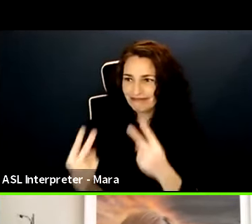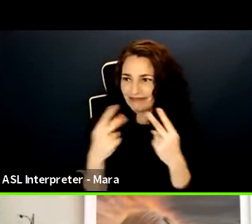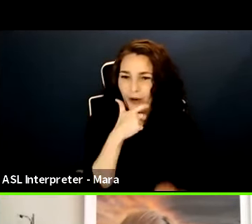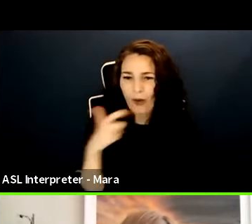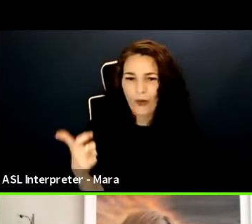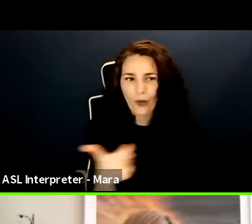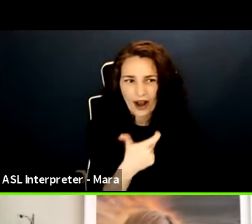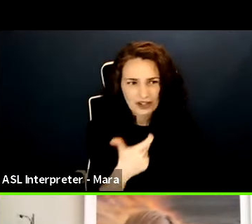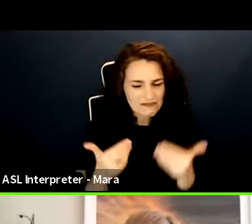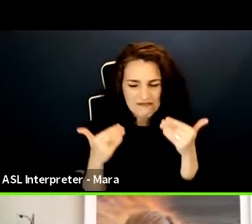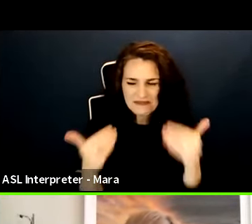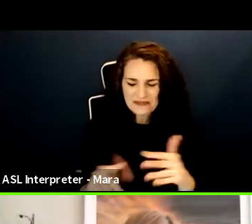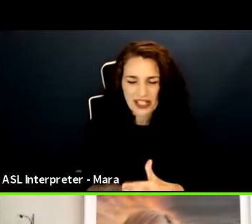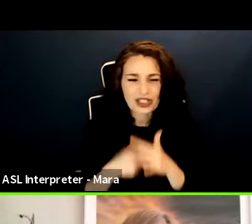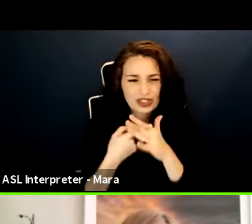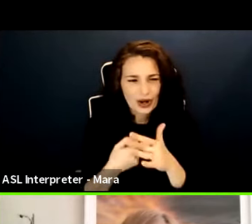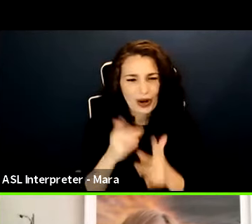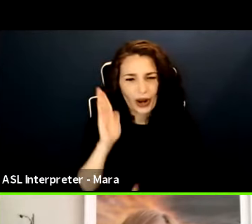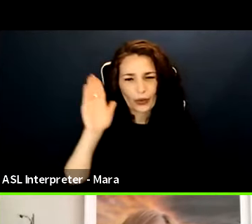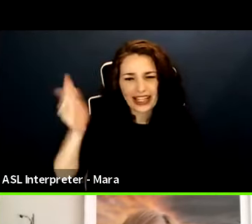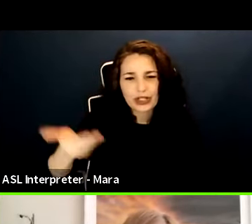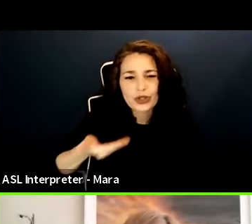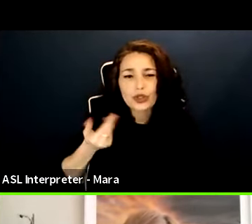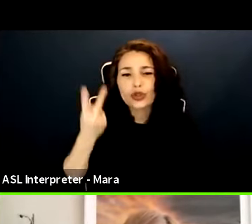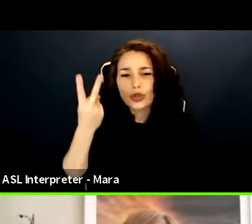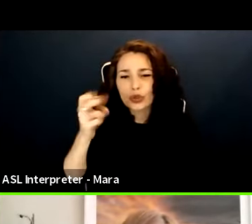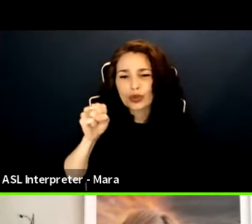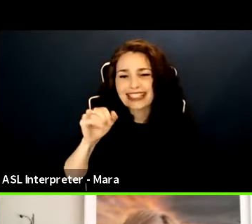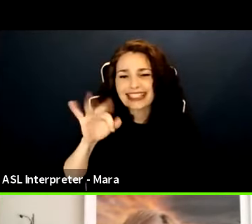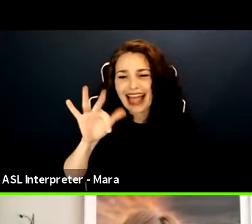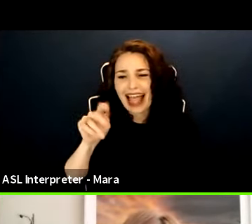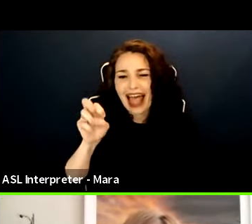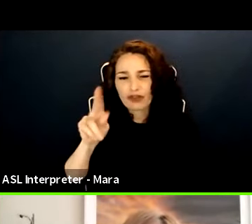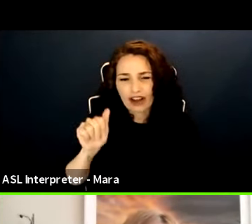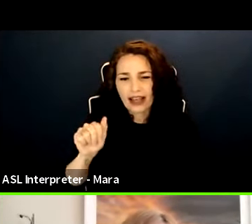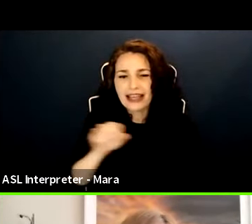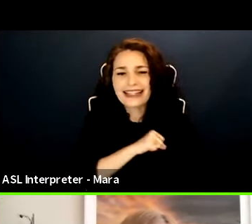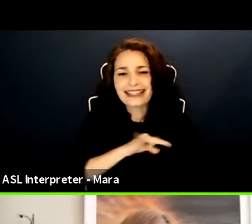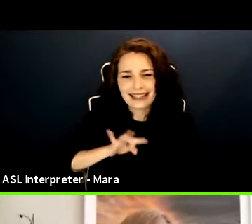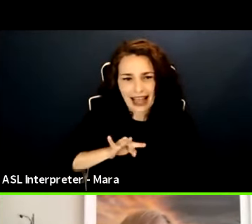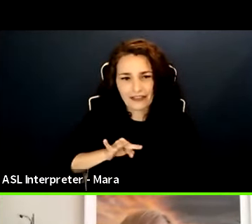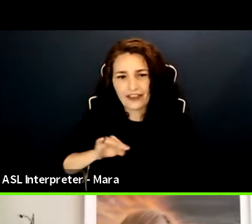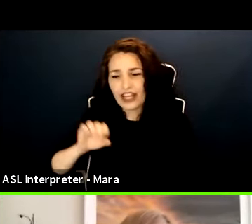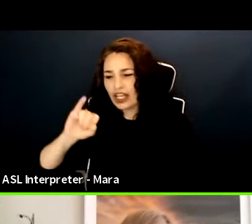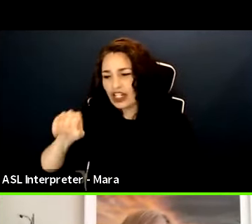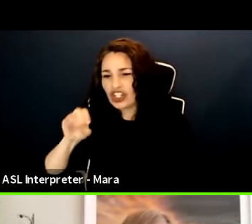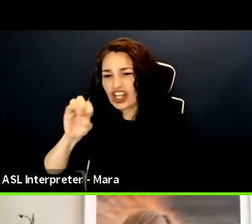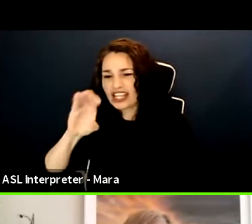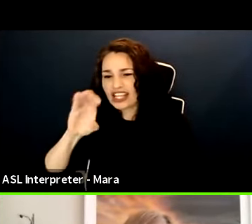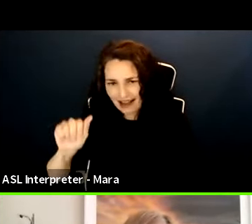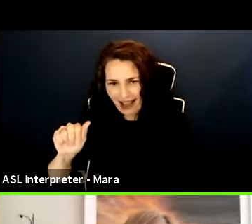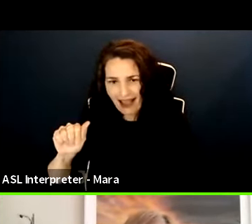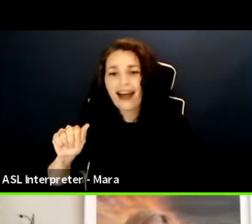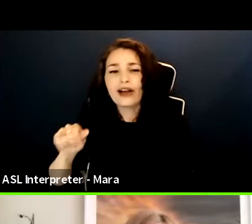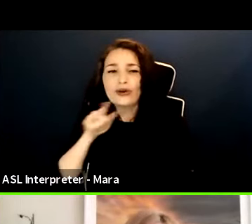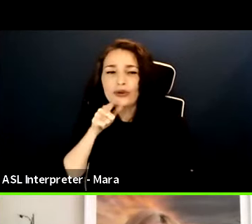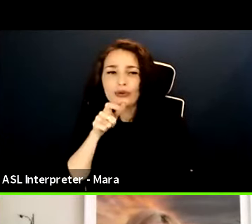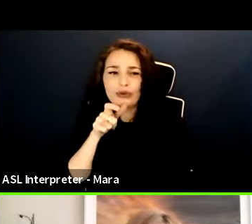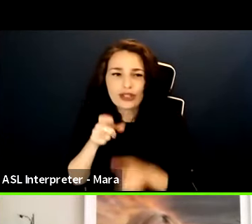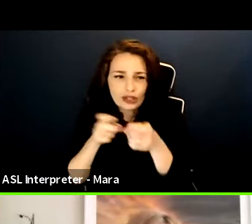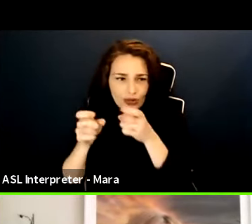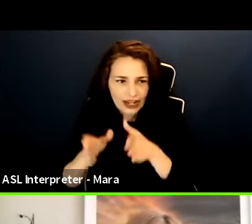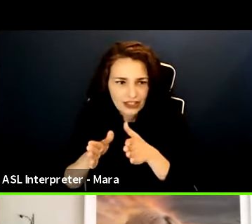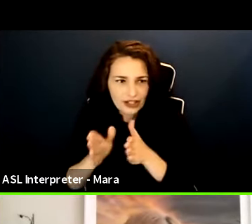it. So I'm going to do that. I would like to introduce two SAG-AFTRA staffers, Jessica Johnson, who is the Director of Entertainment Contracts in our